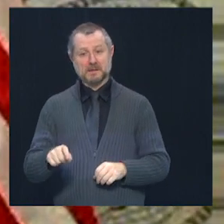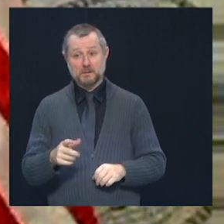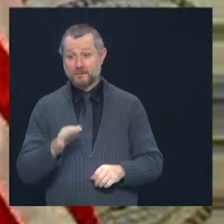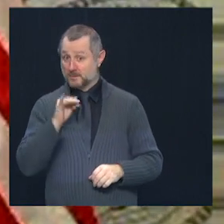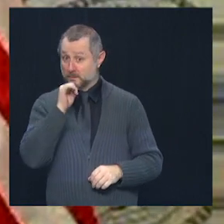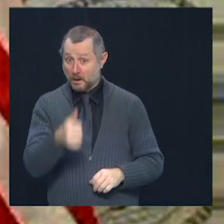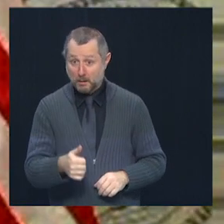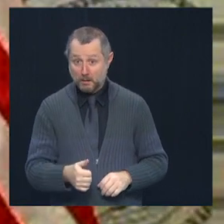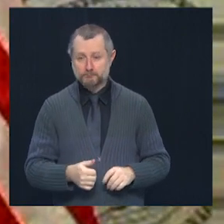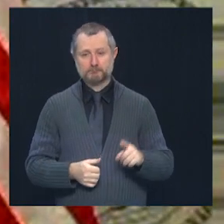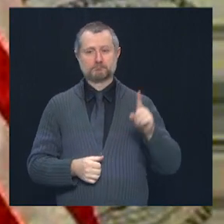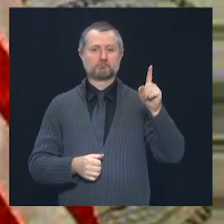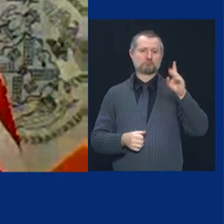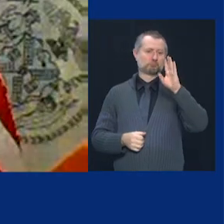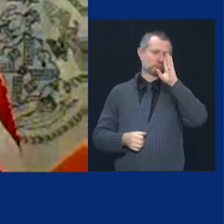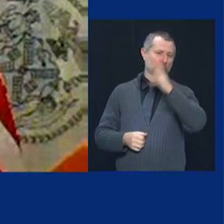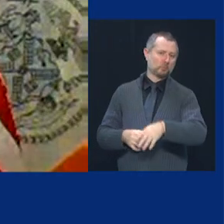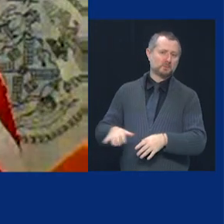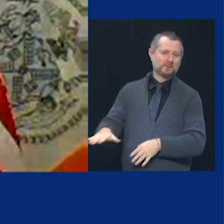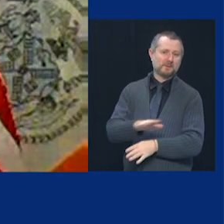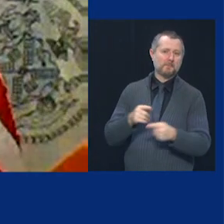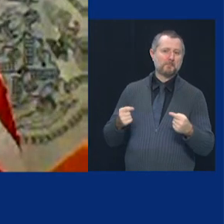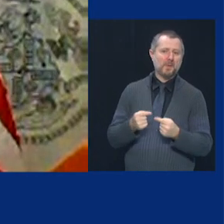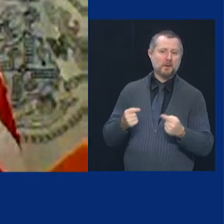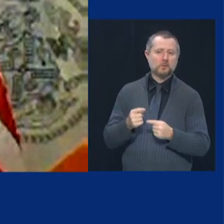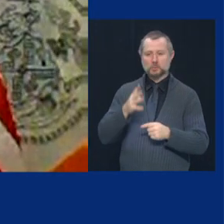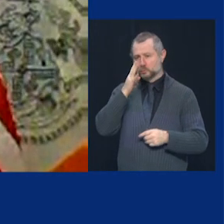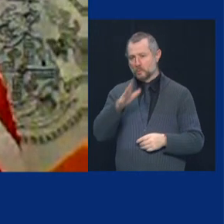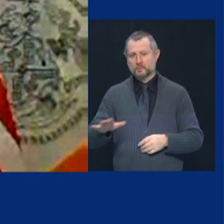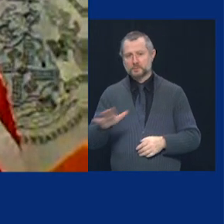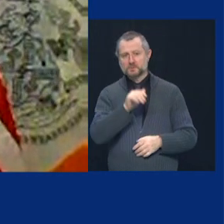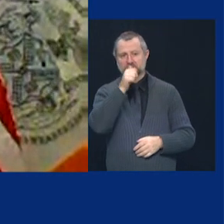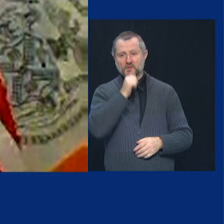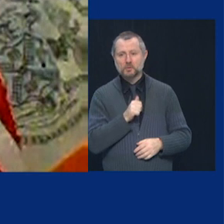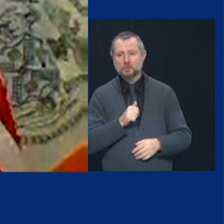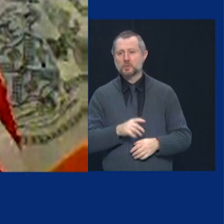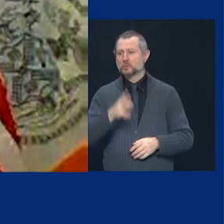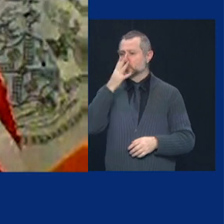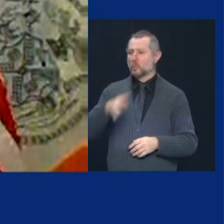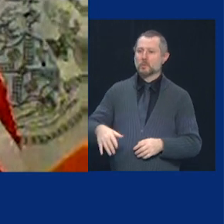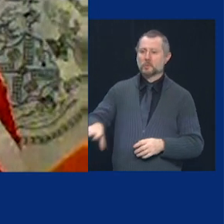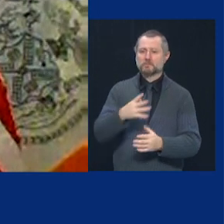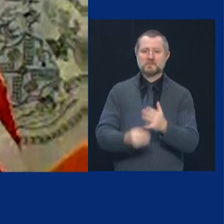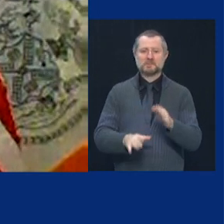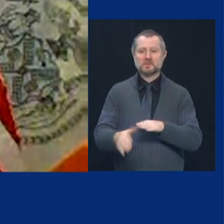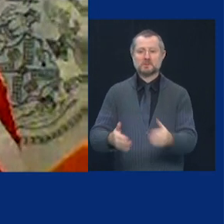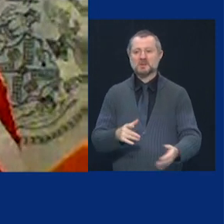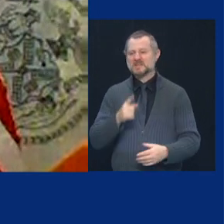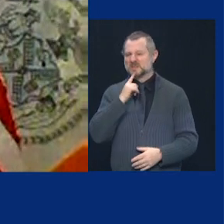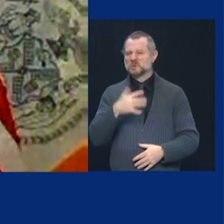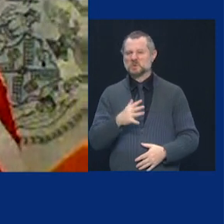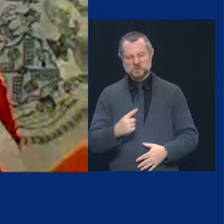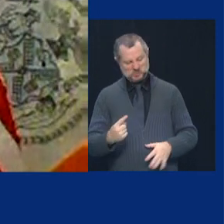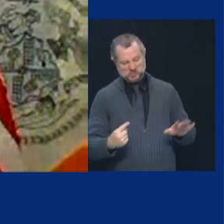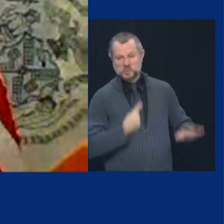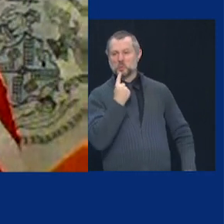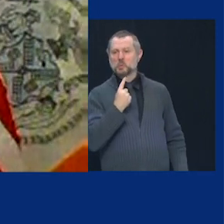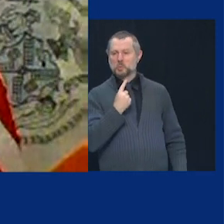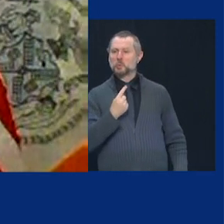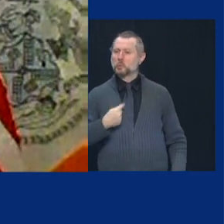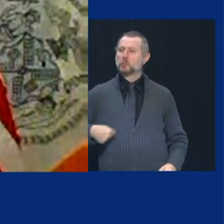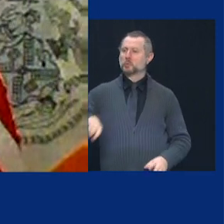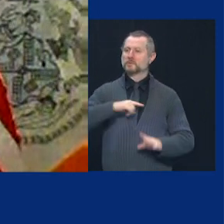death and the suffering that went on in this city in this state it is literally an insult to the families who lost their lives